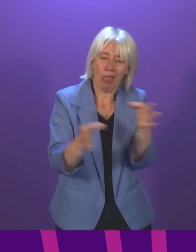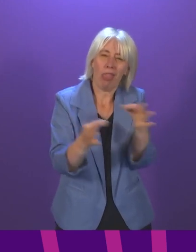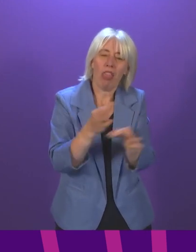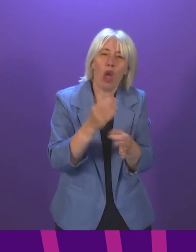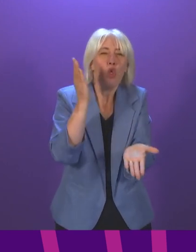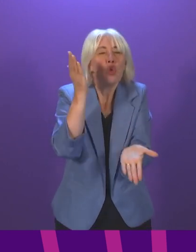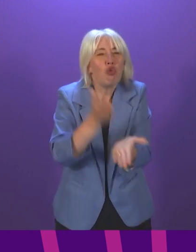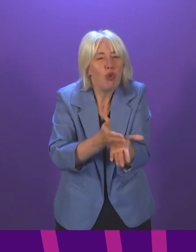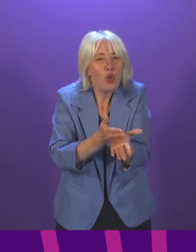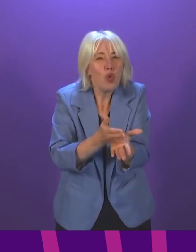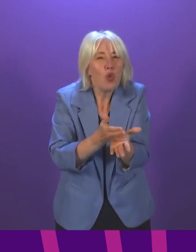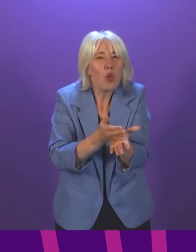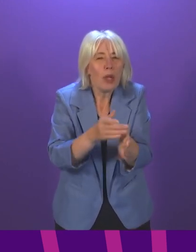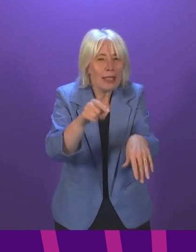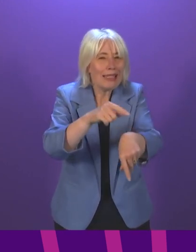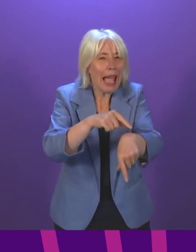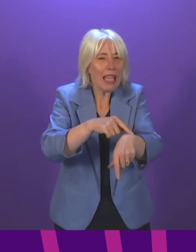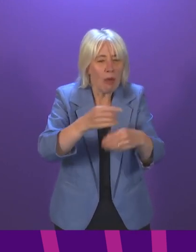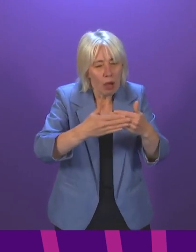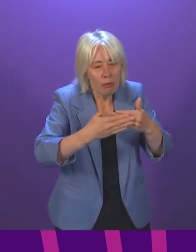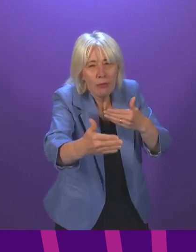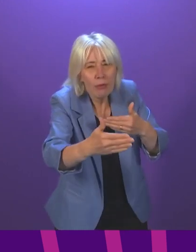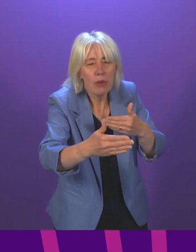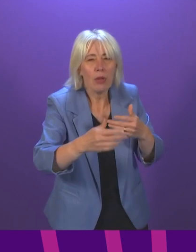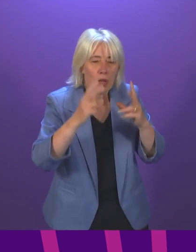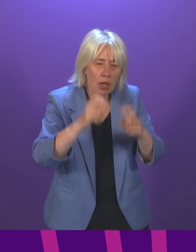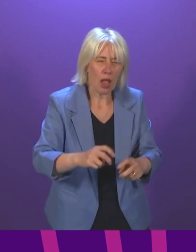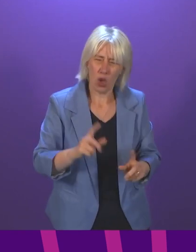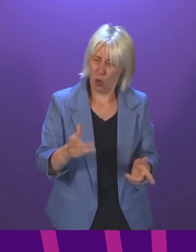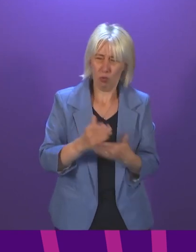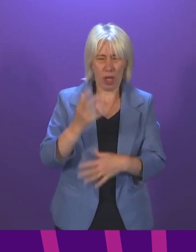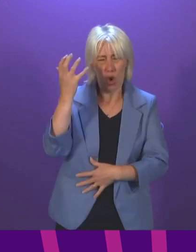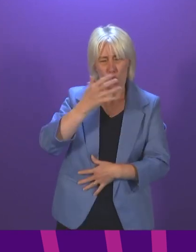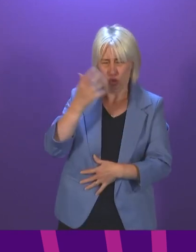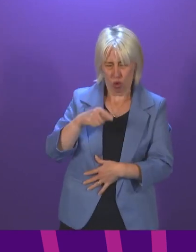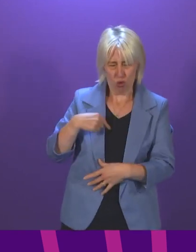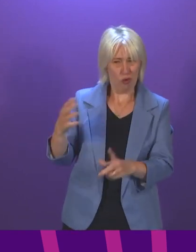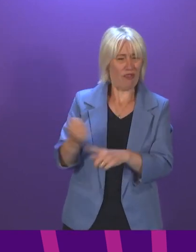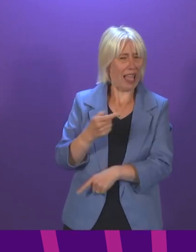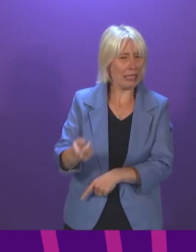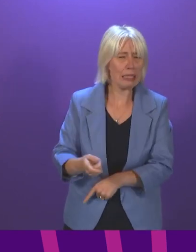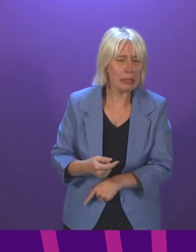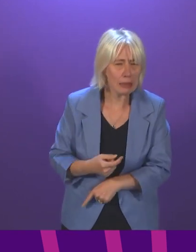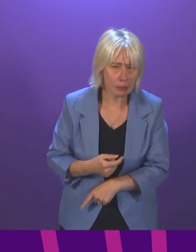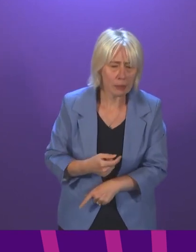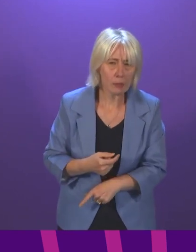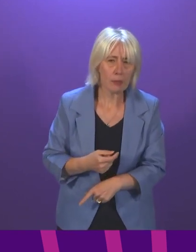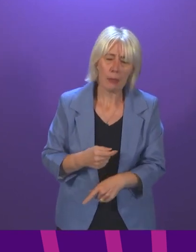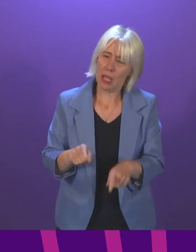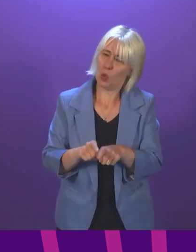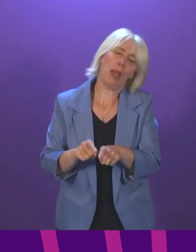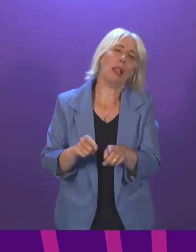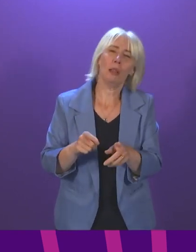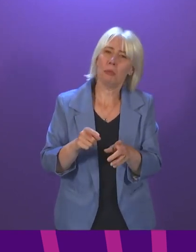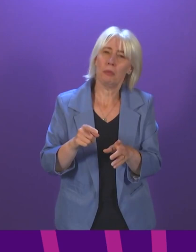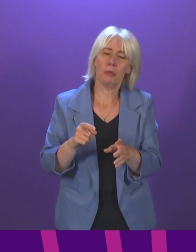time of these cases. It is a seriously concerning practice to find this out and it does obviously